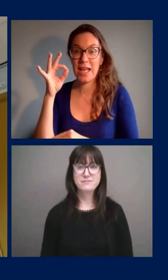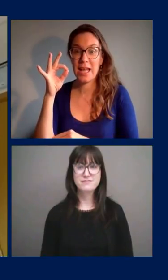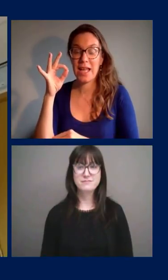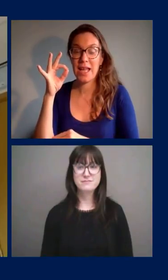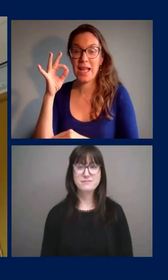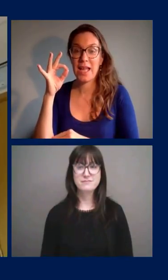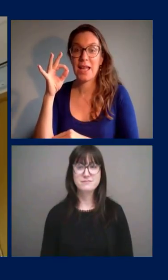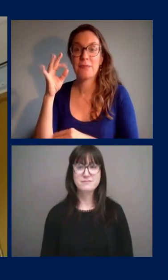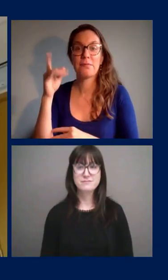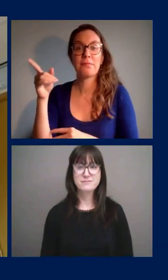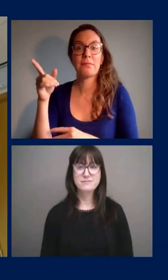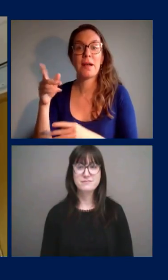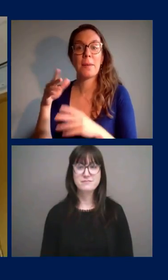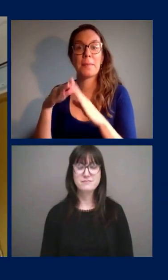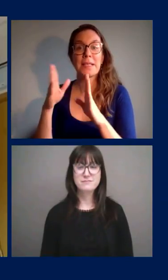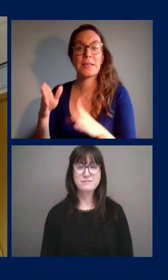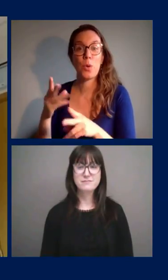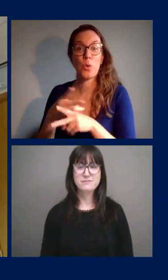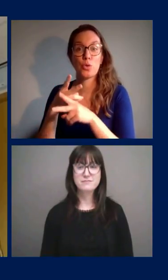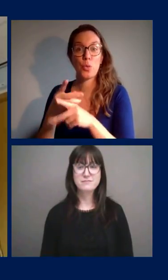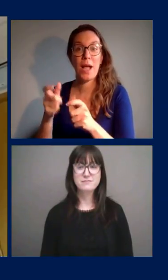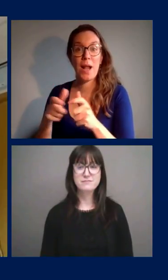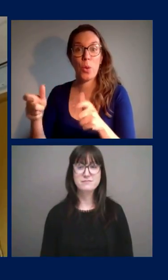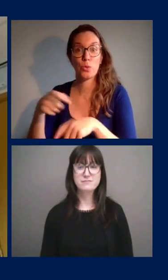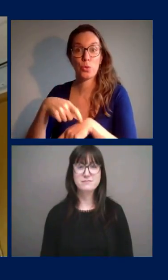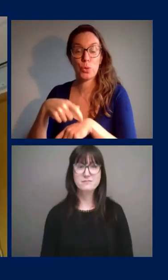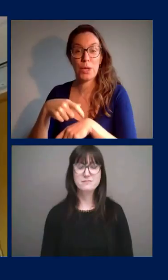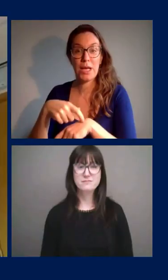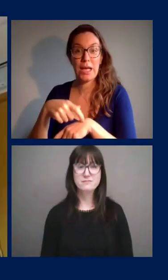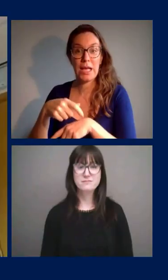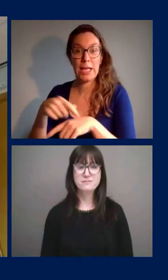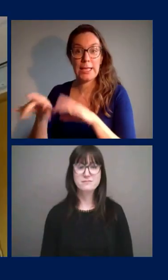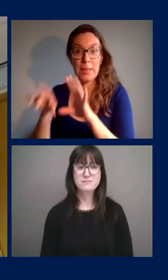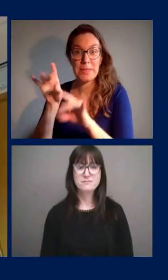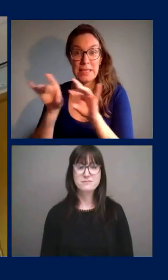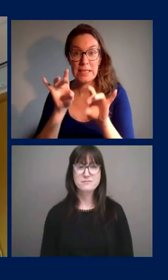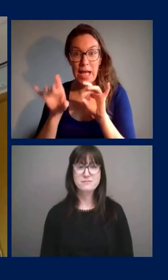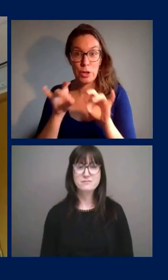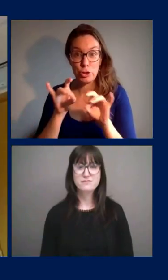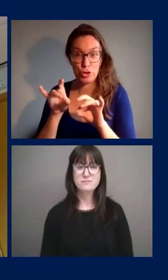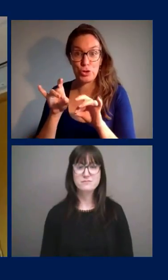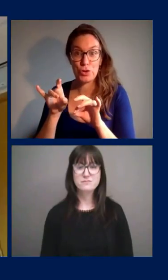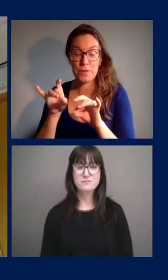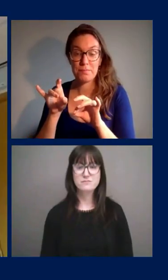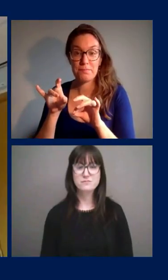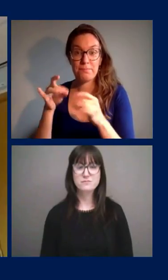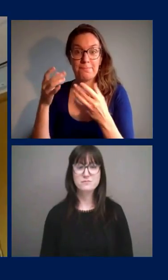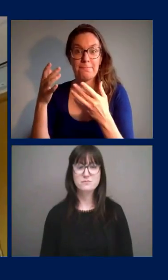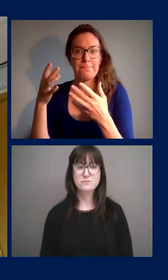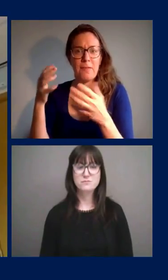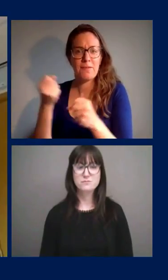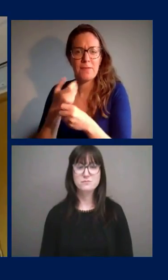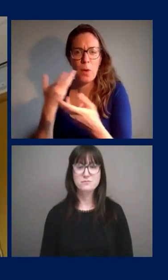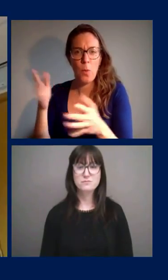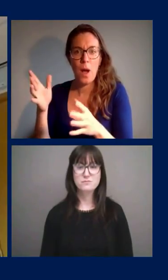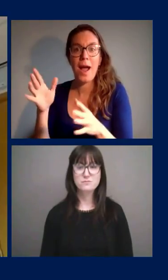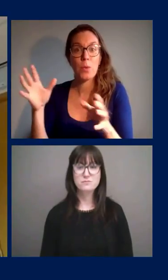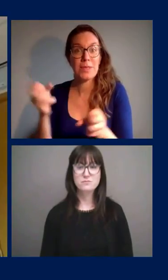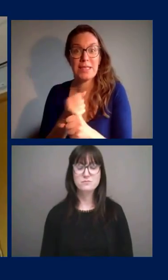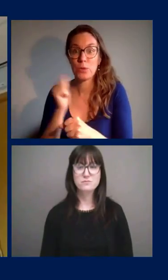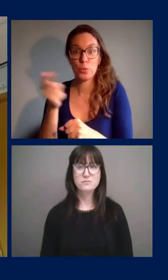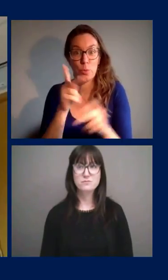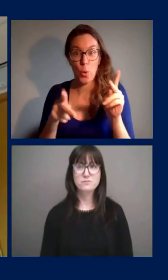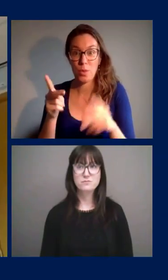long period so you have achieved your objective of all the people of the one but also in follow-up of that